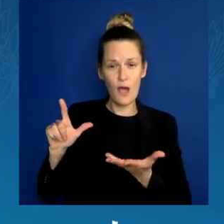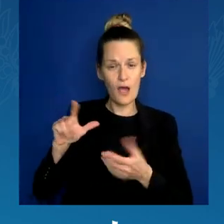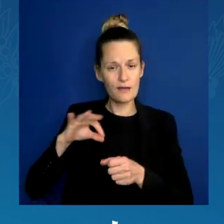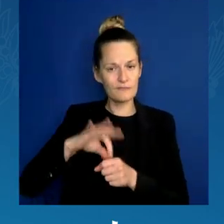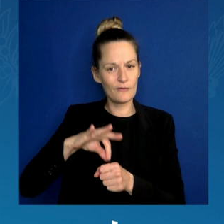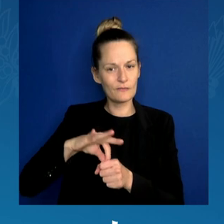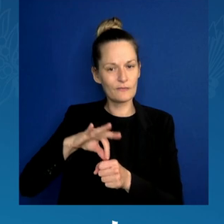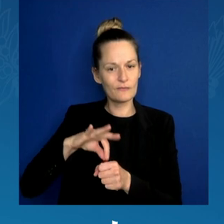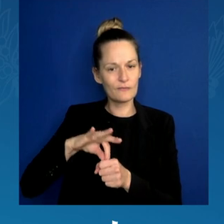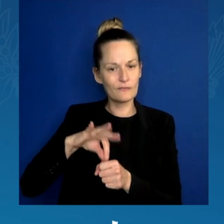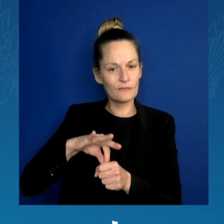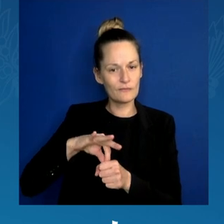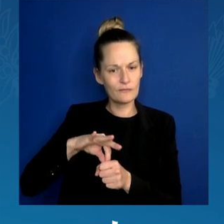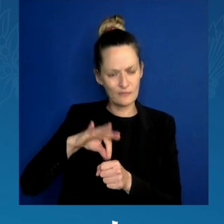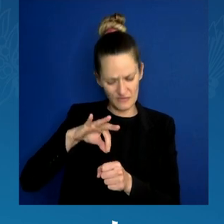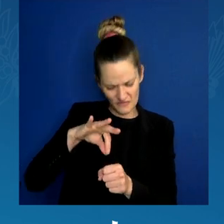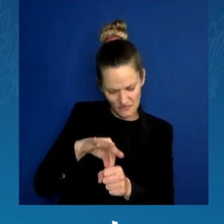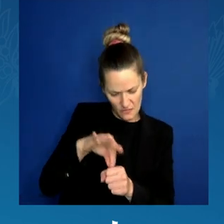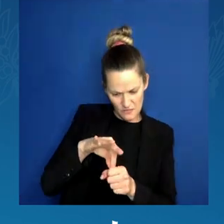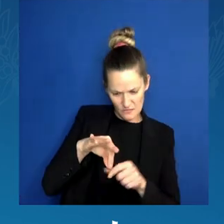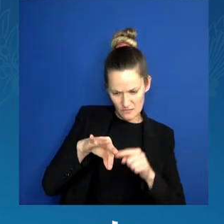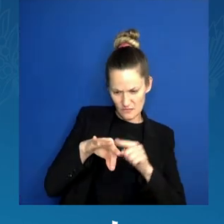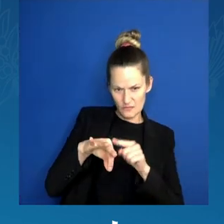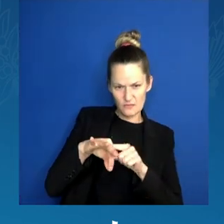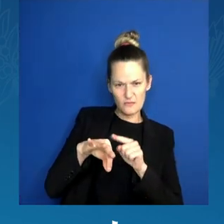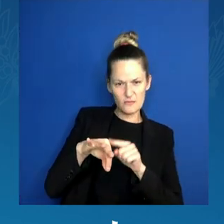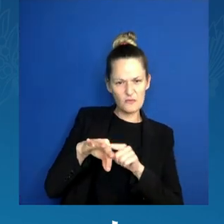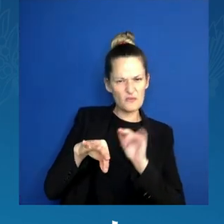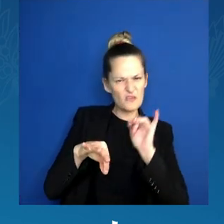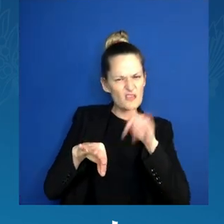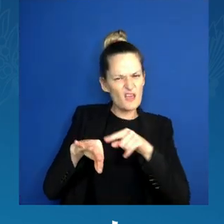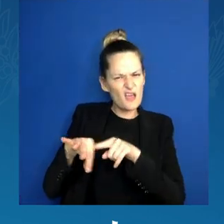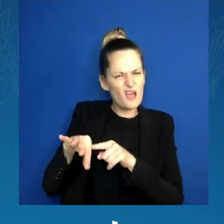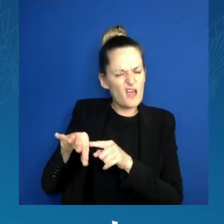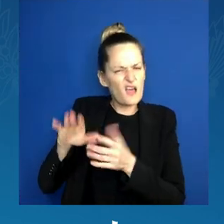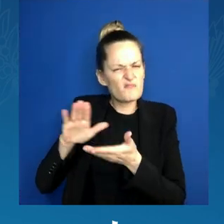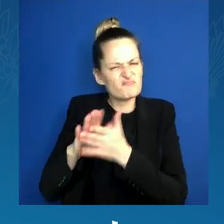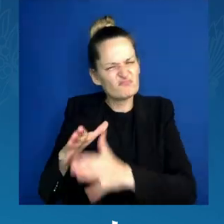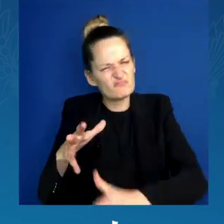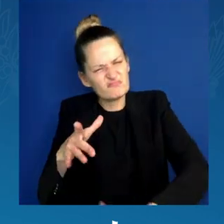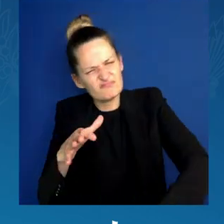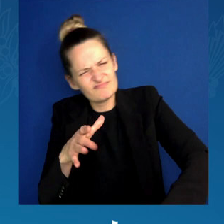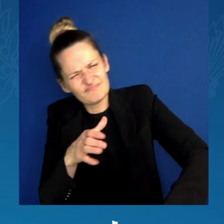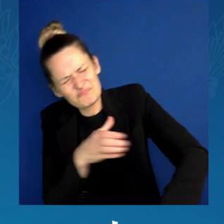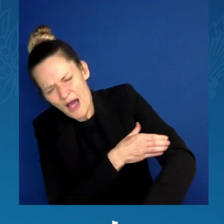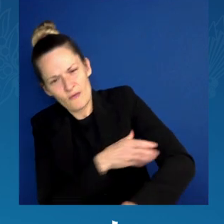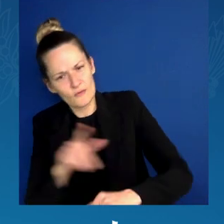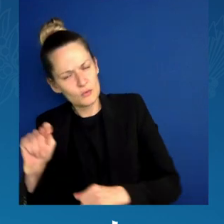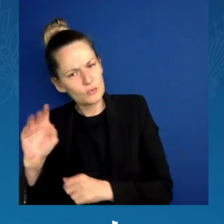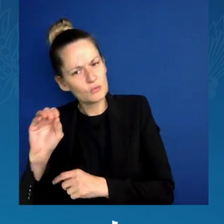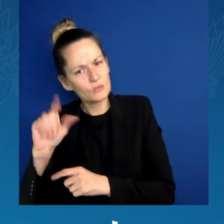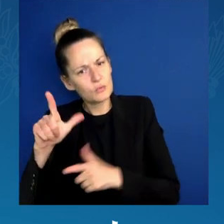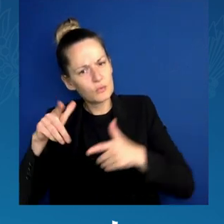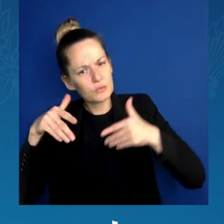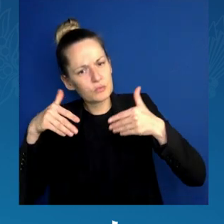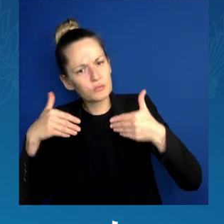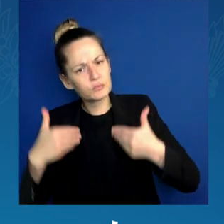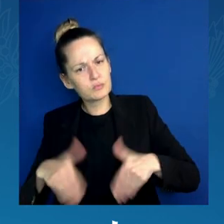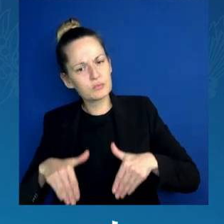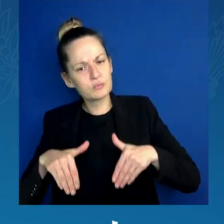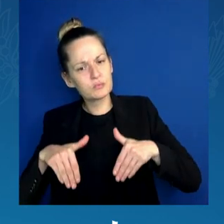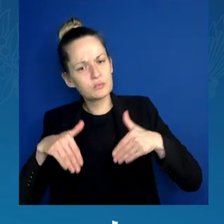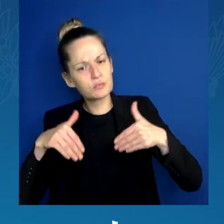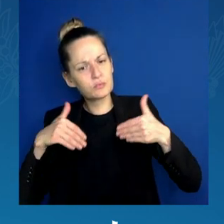So I just met a young leader here today, Dayton Page. Dayton, where are you? There you are.